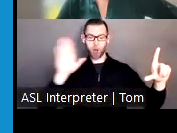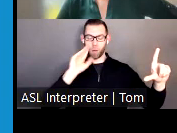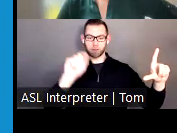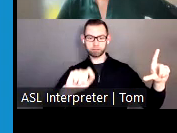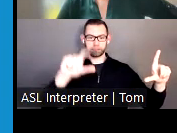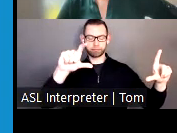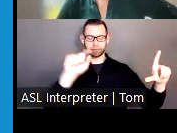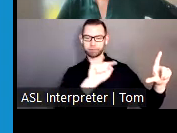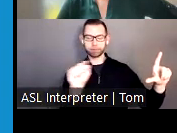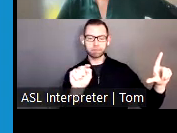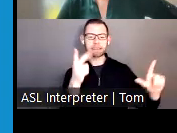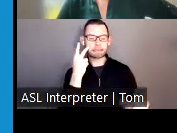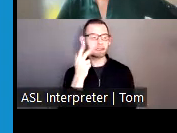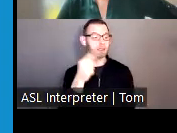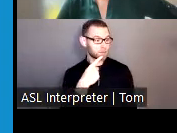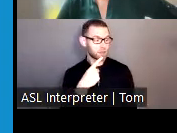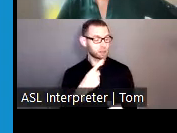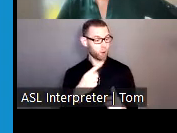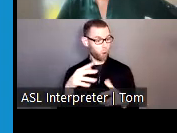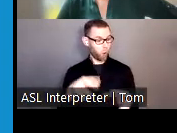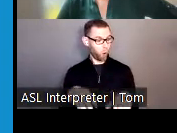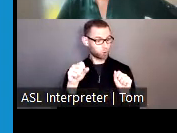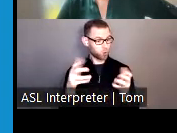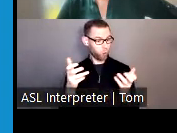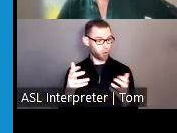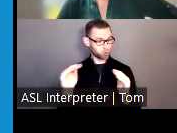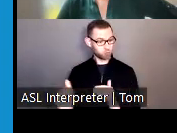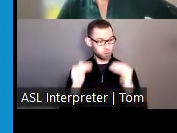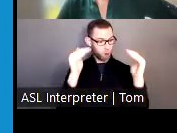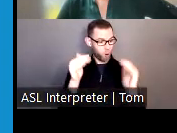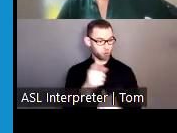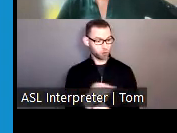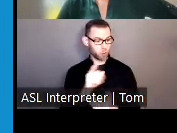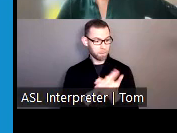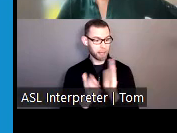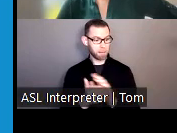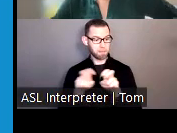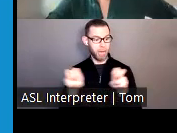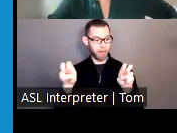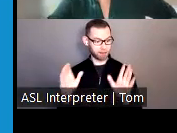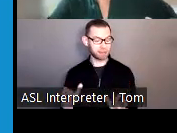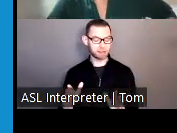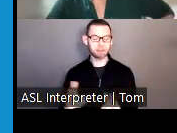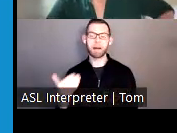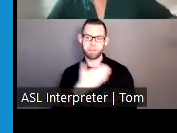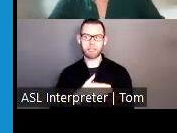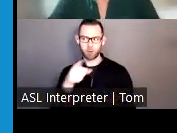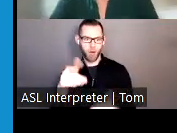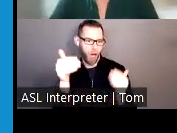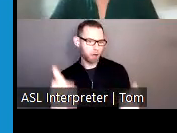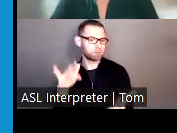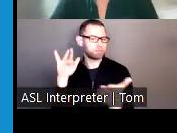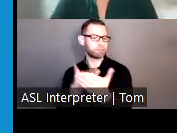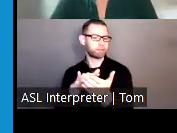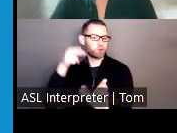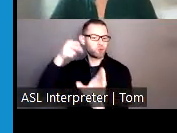like to promote you to be a panelist. Please remember to click join as panelists. When